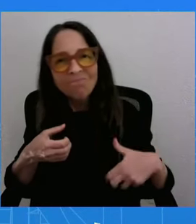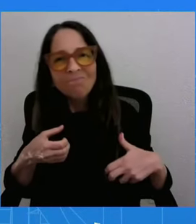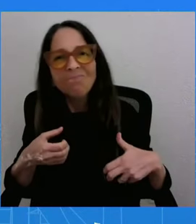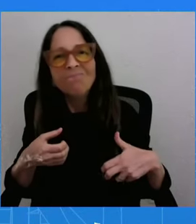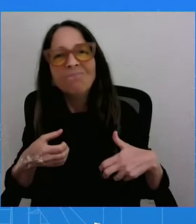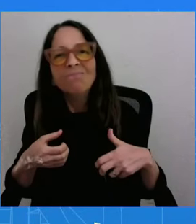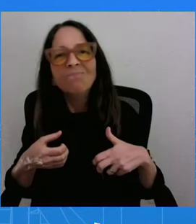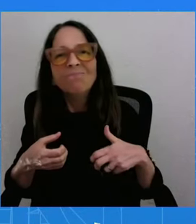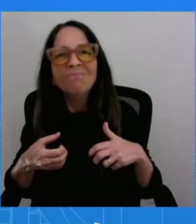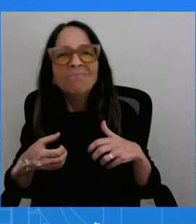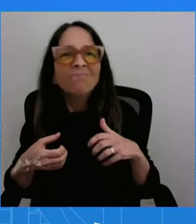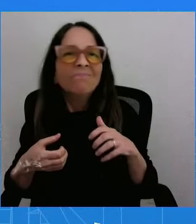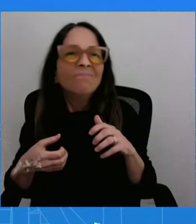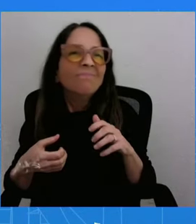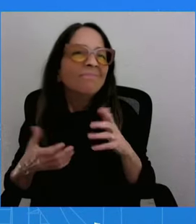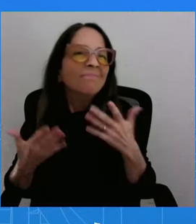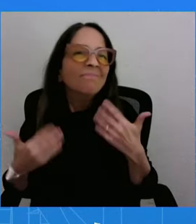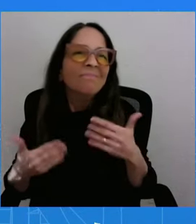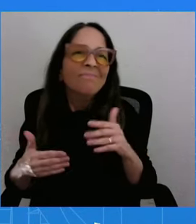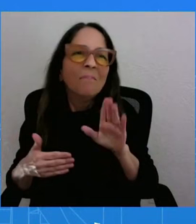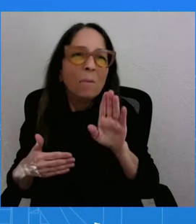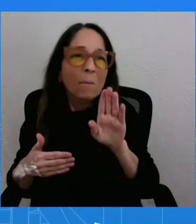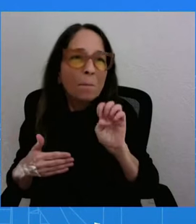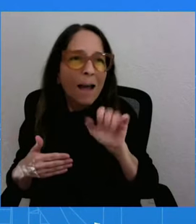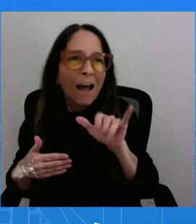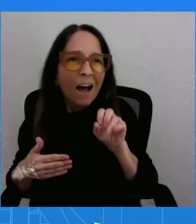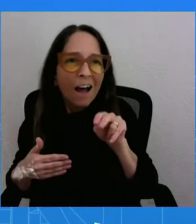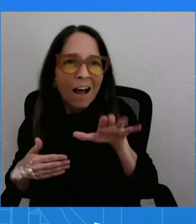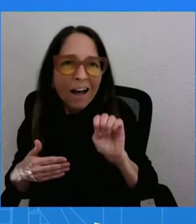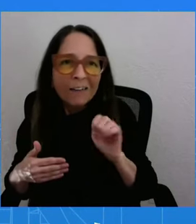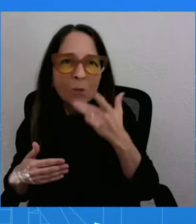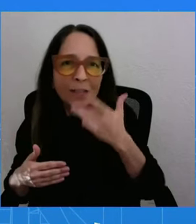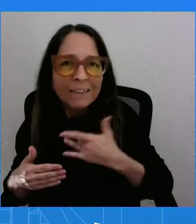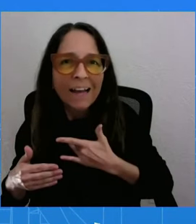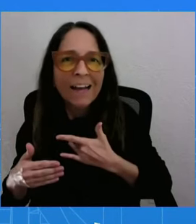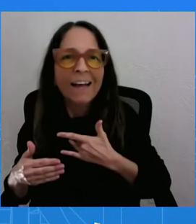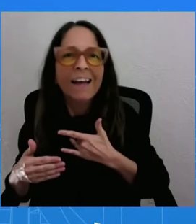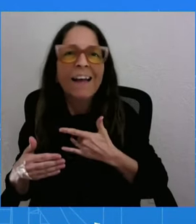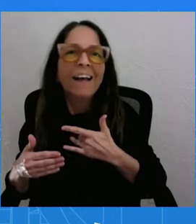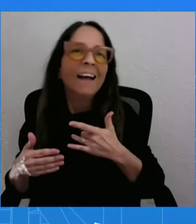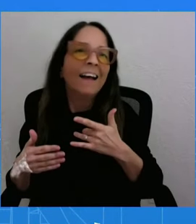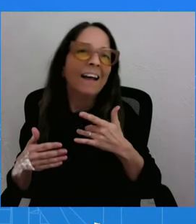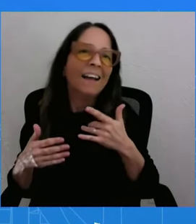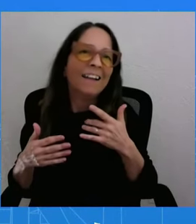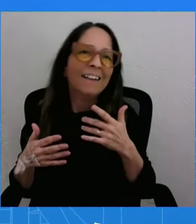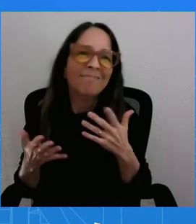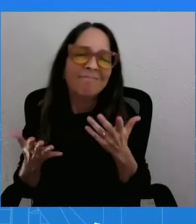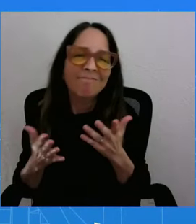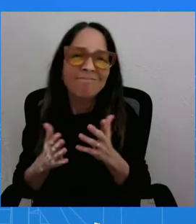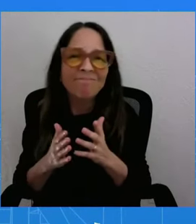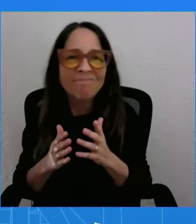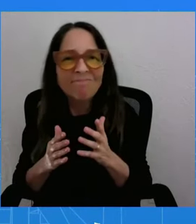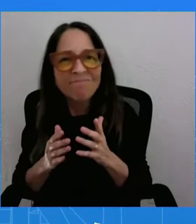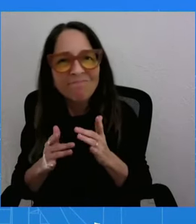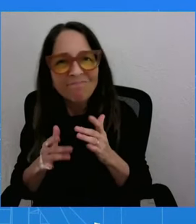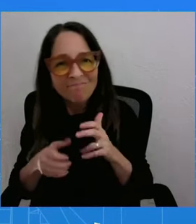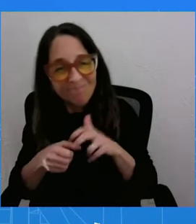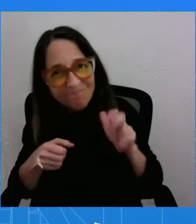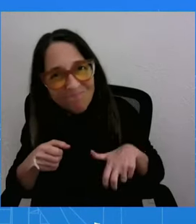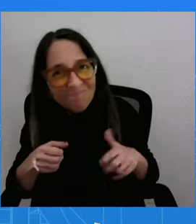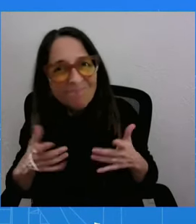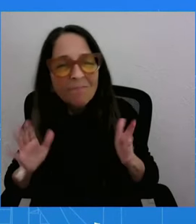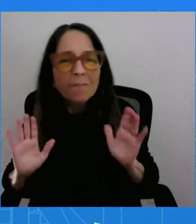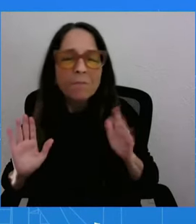Because if anyone makes an exit with flair, that is Christine, a proud member of the Beehive,